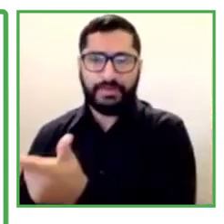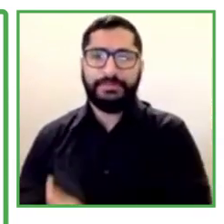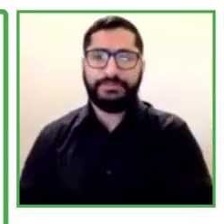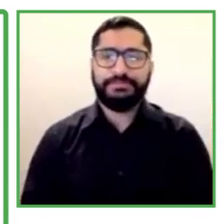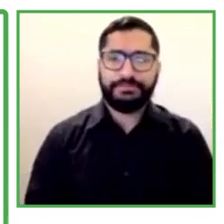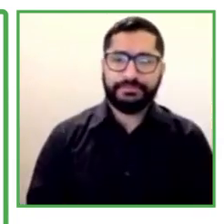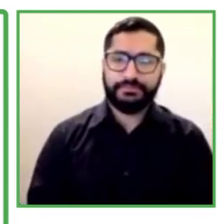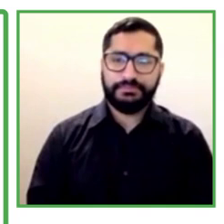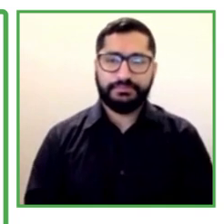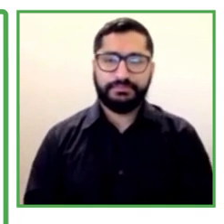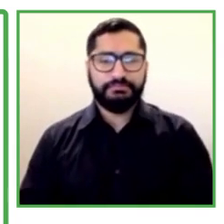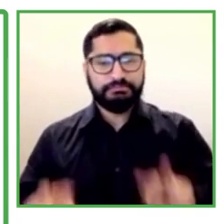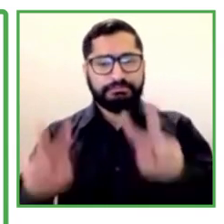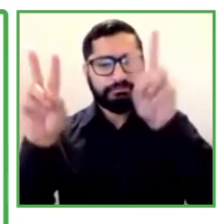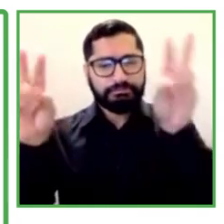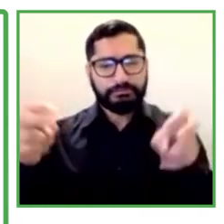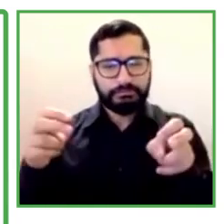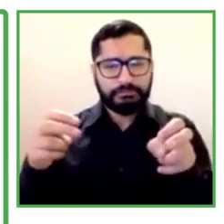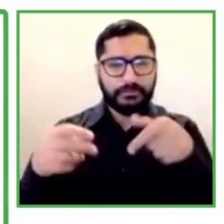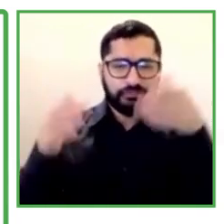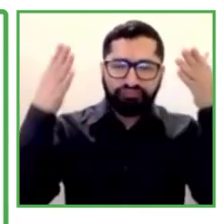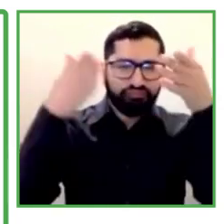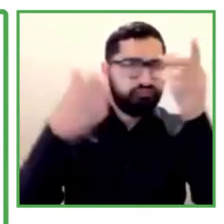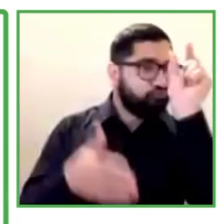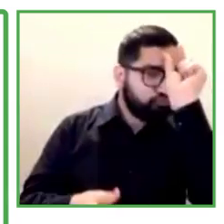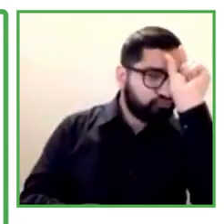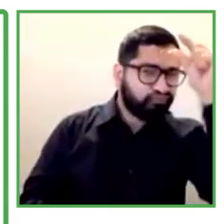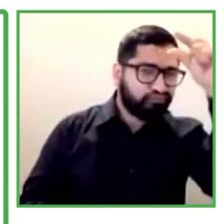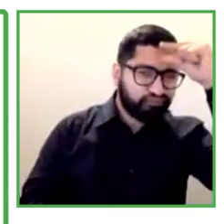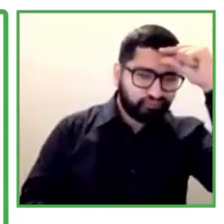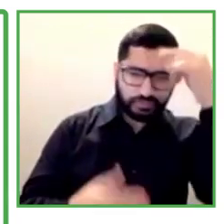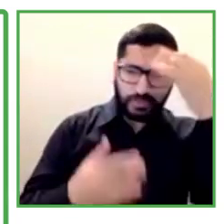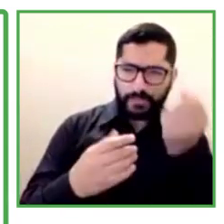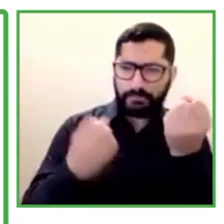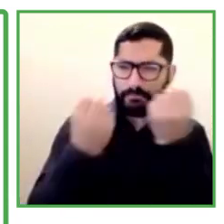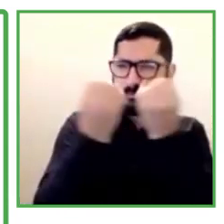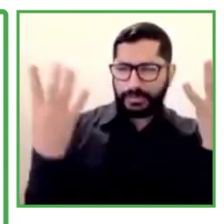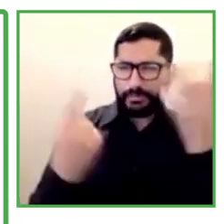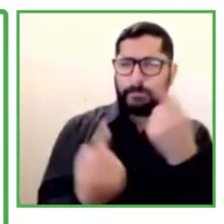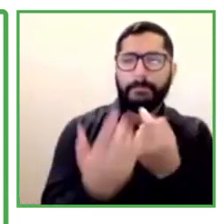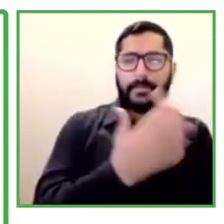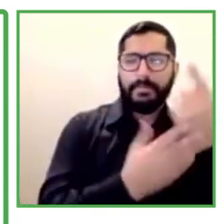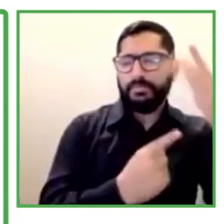on inclusive culture is another key point.